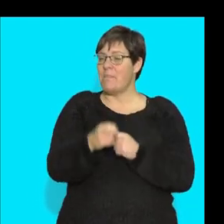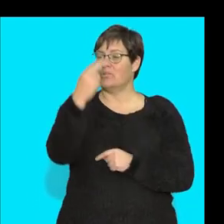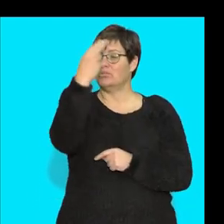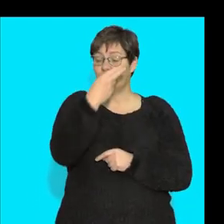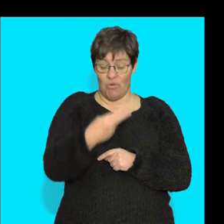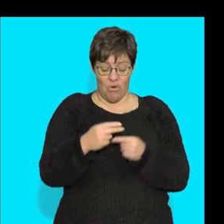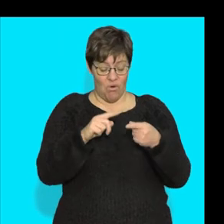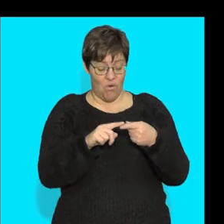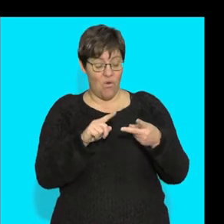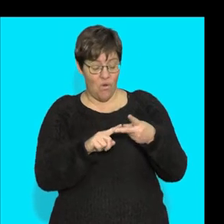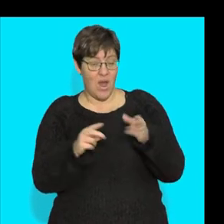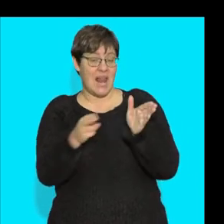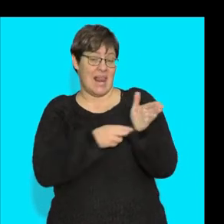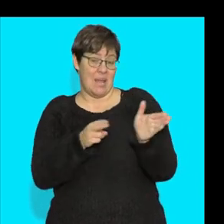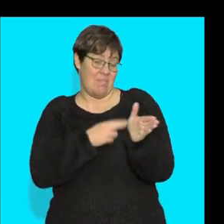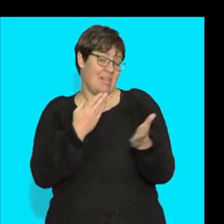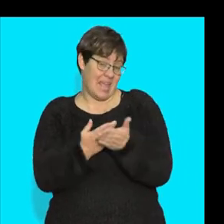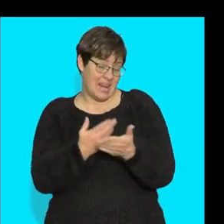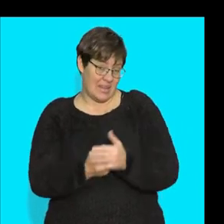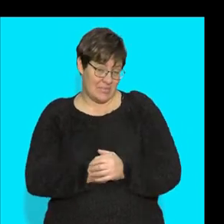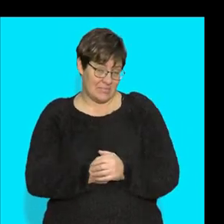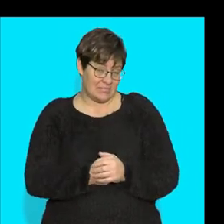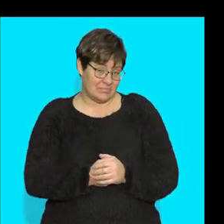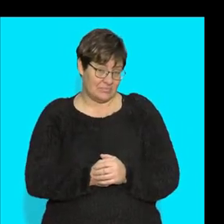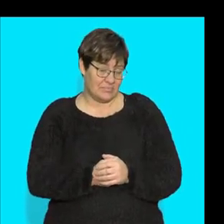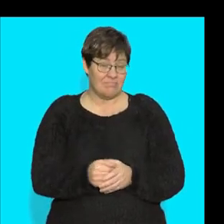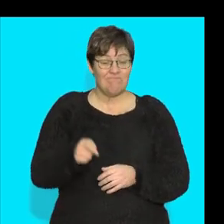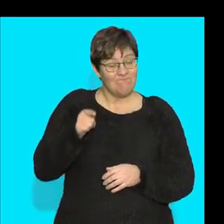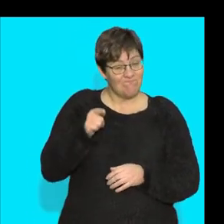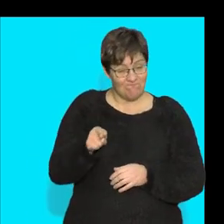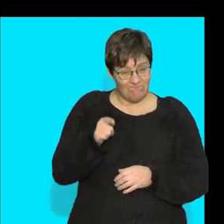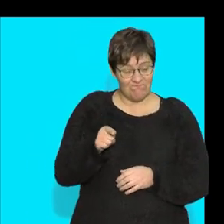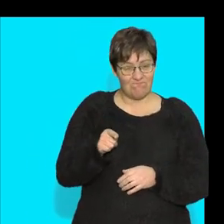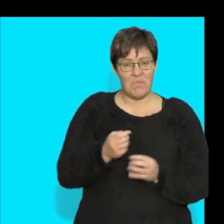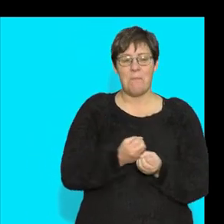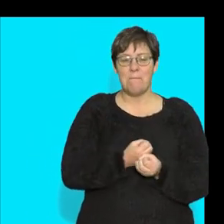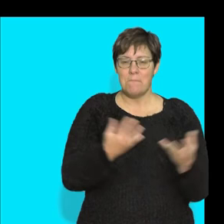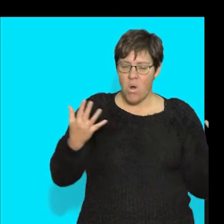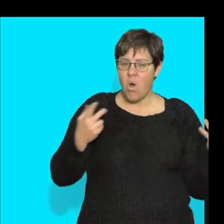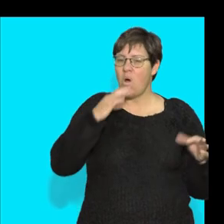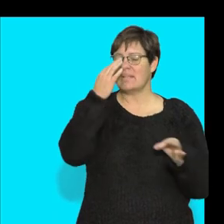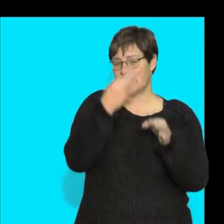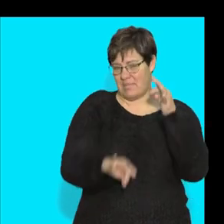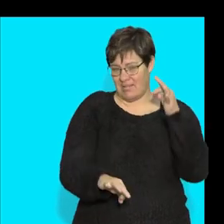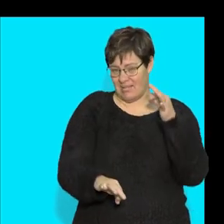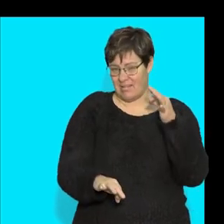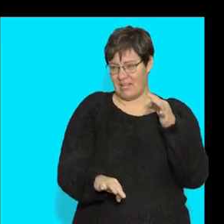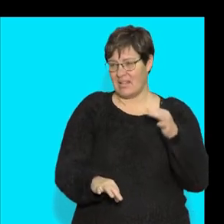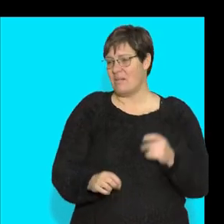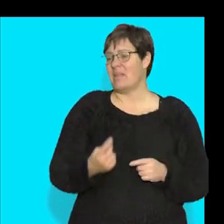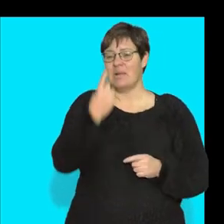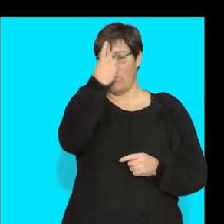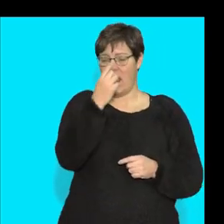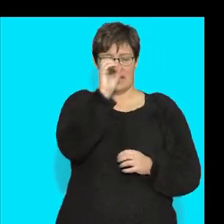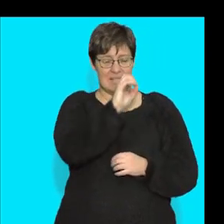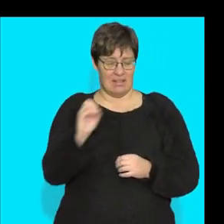and to label this. It's one of the tissues that is a lot more simpler. It's just a single cell.